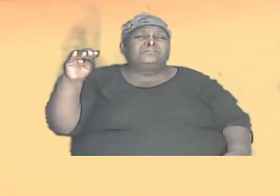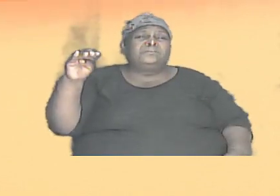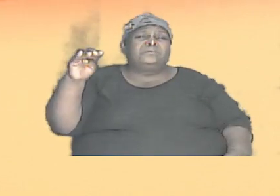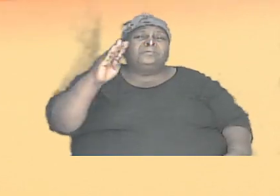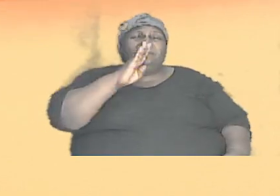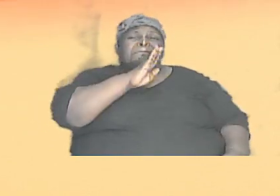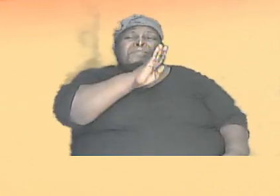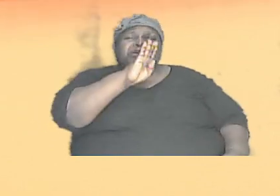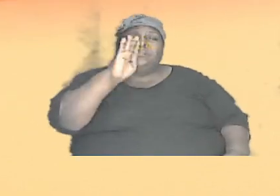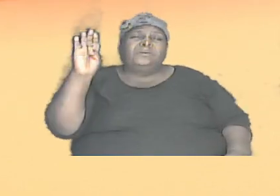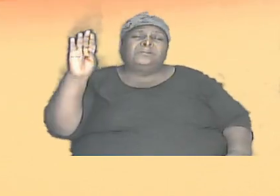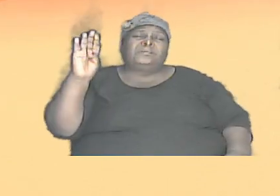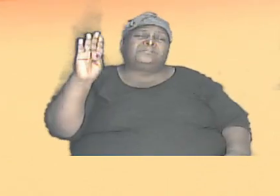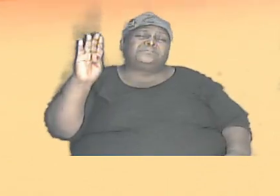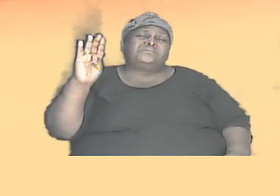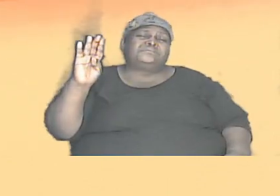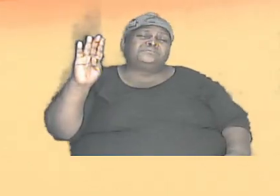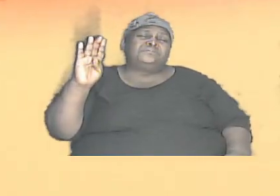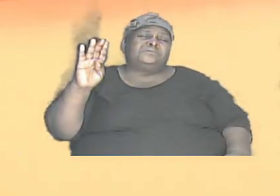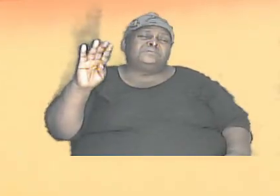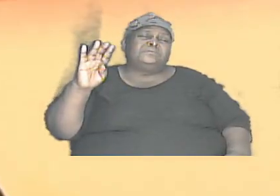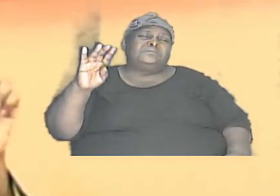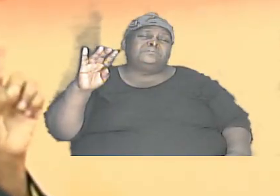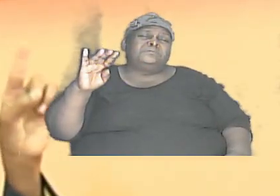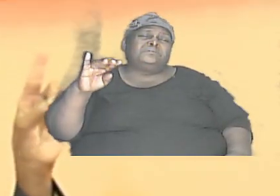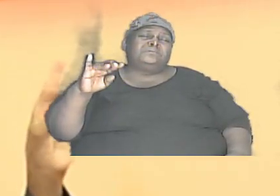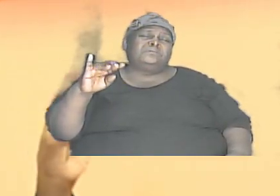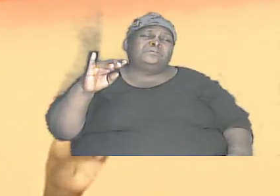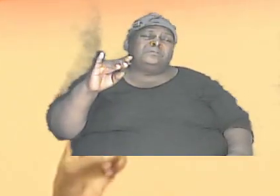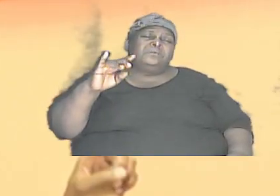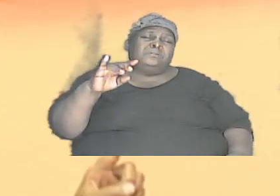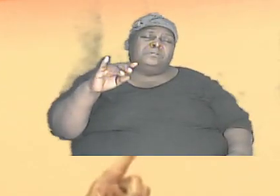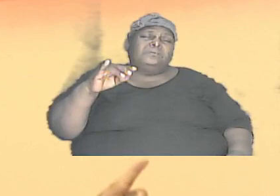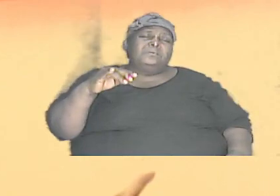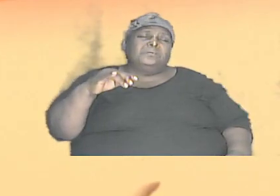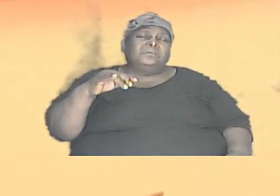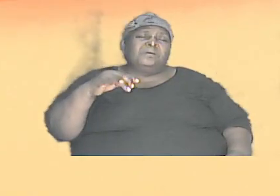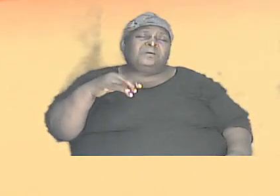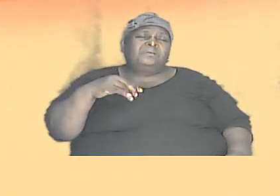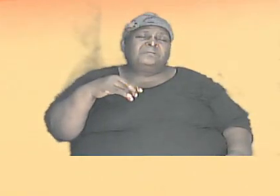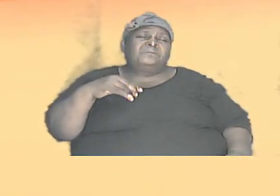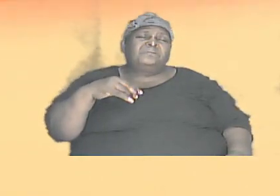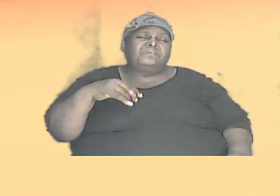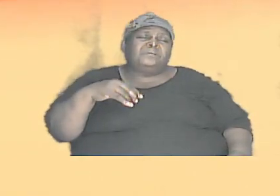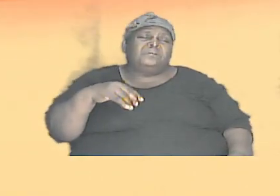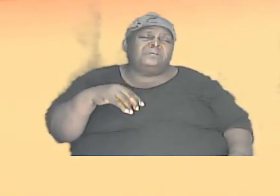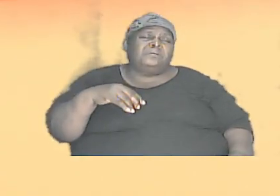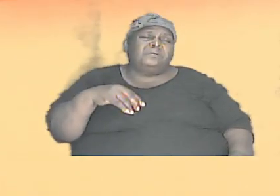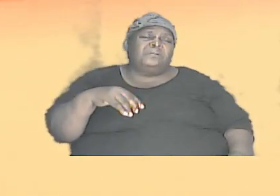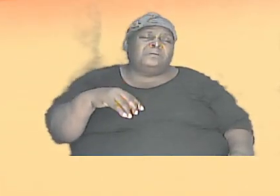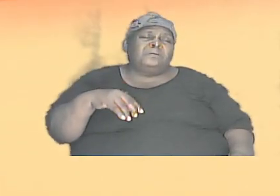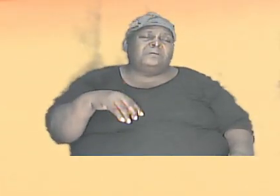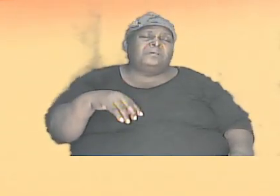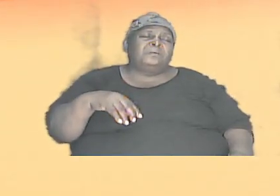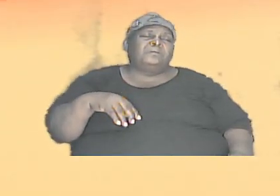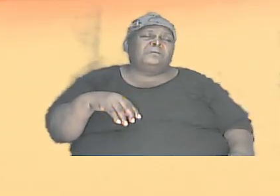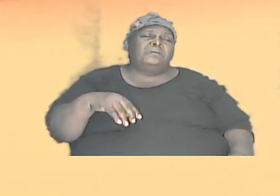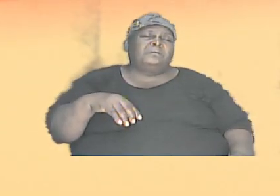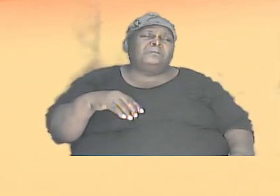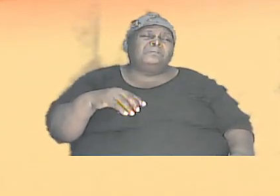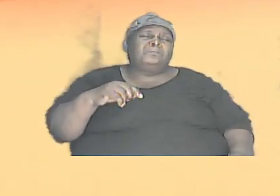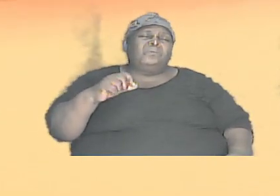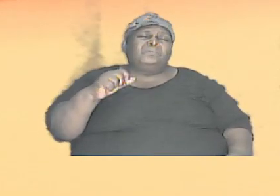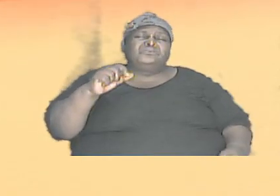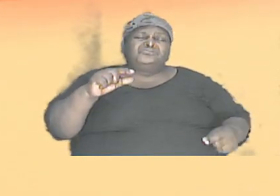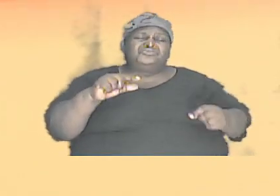so that you can have so much different combination in the gene pool